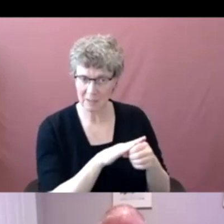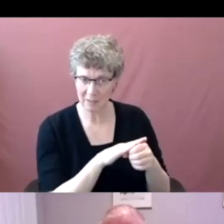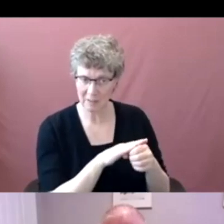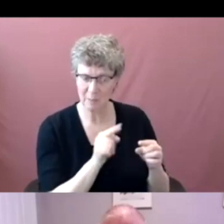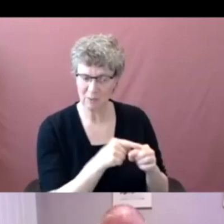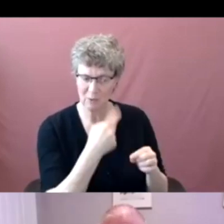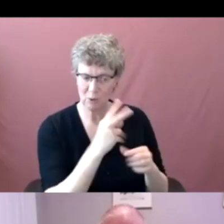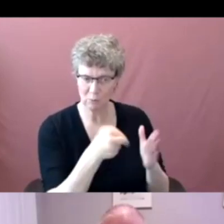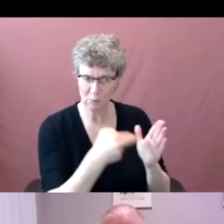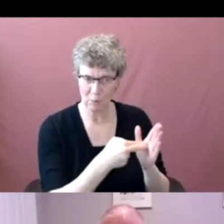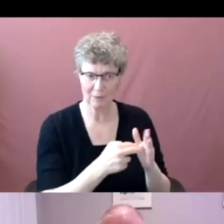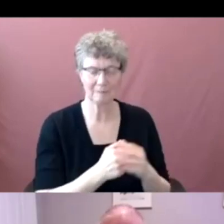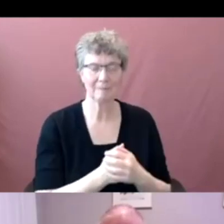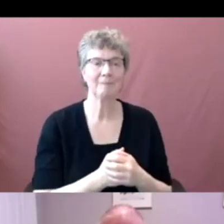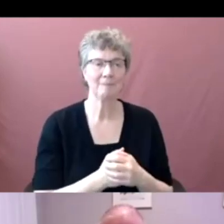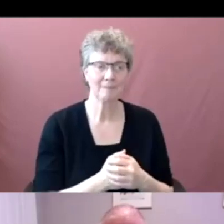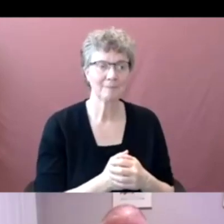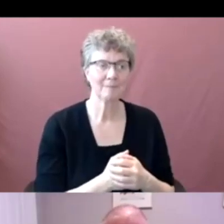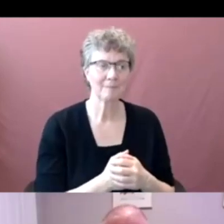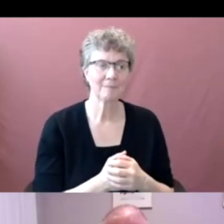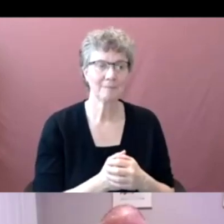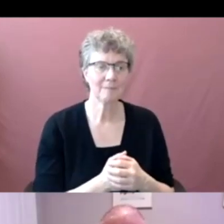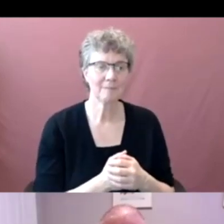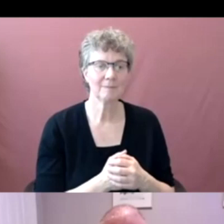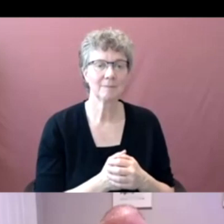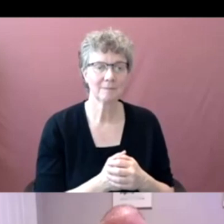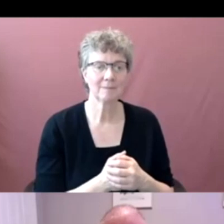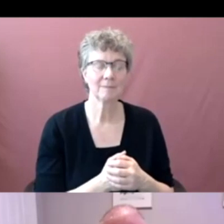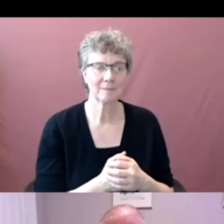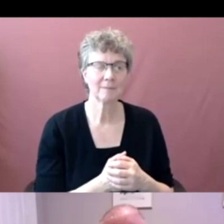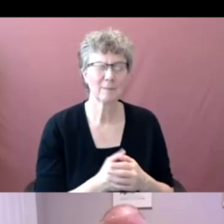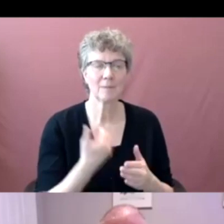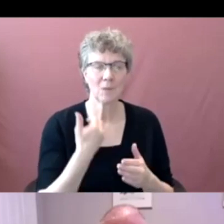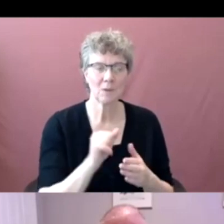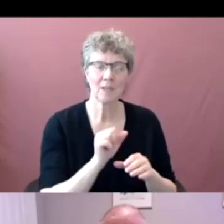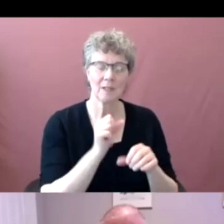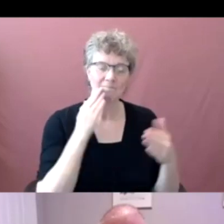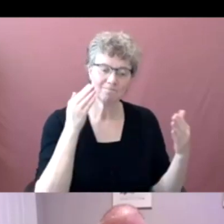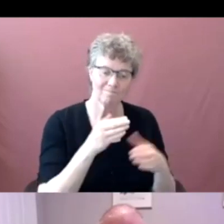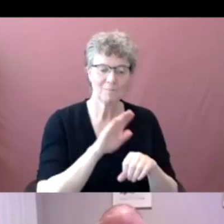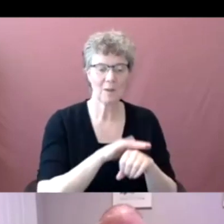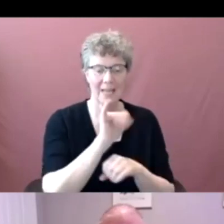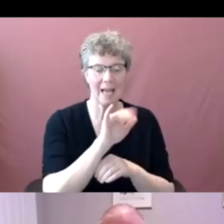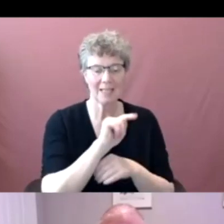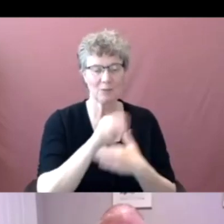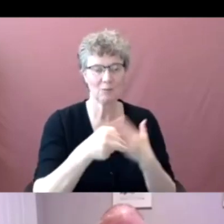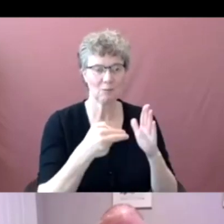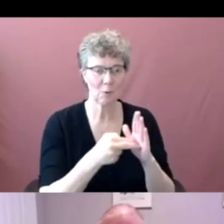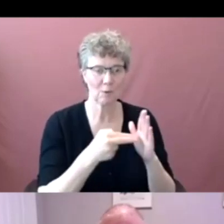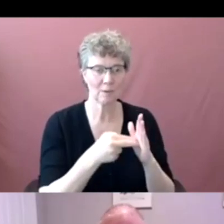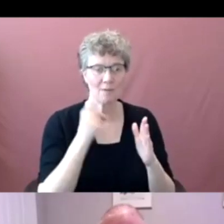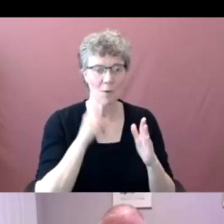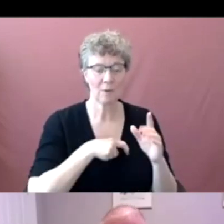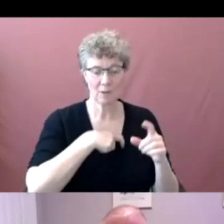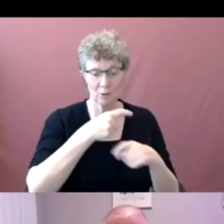We're still working on the IT roles for the transaction processing hub. So over in the bottom right hand side